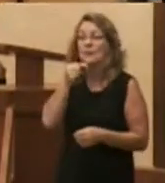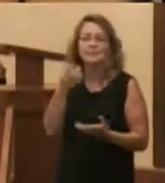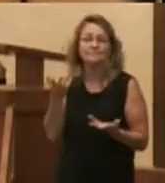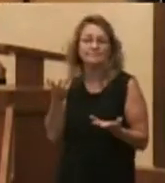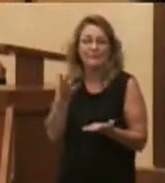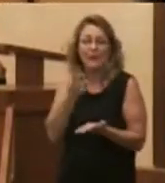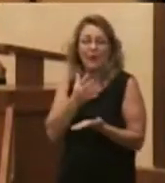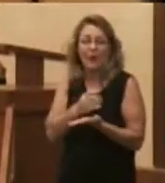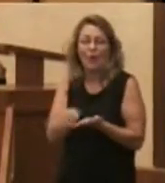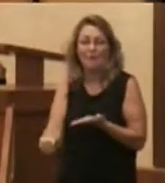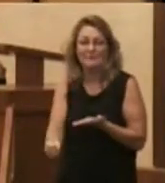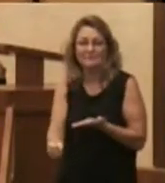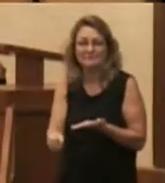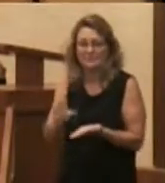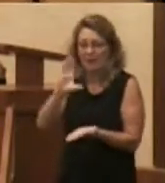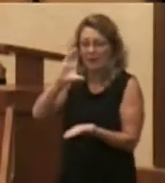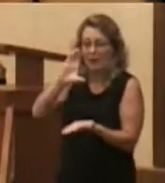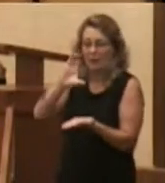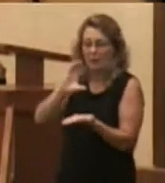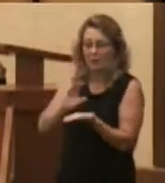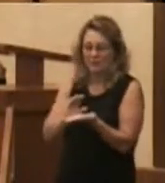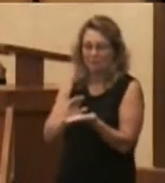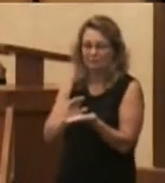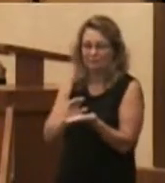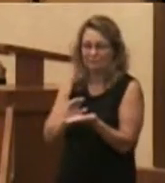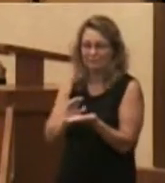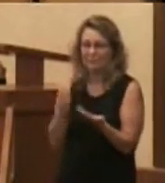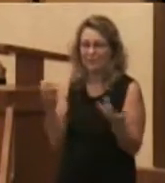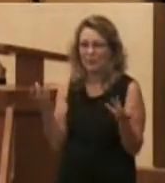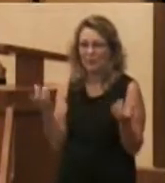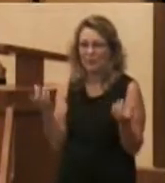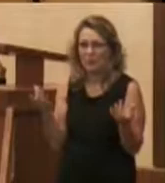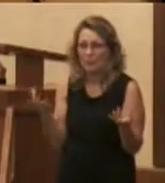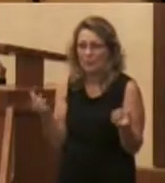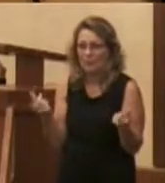It's gone. It's empty. What do I do now?